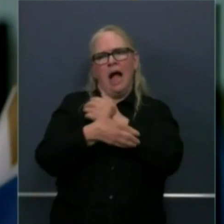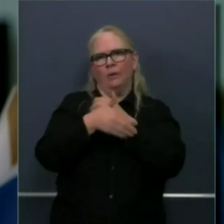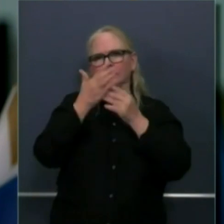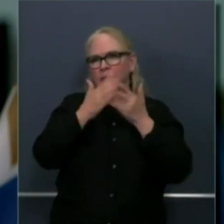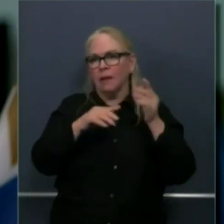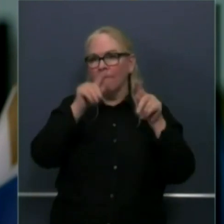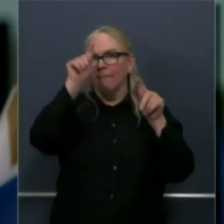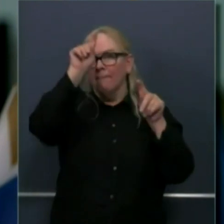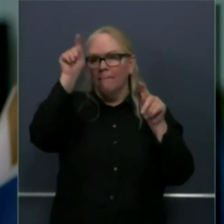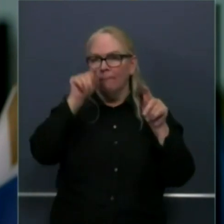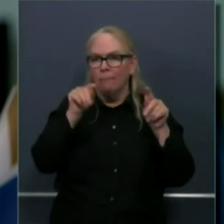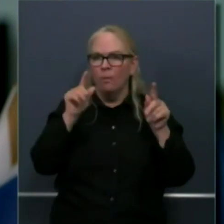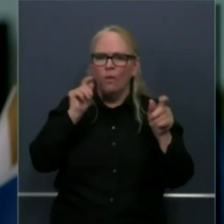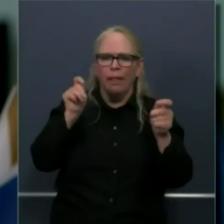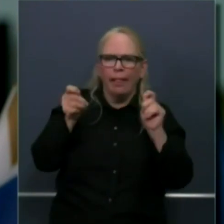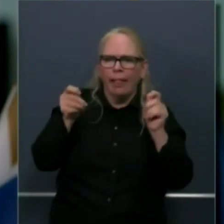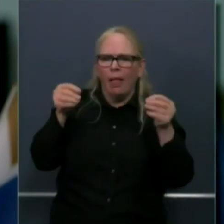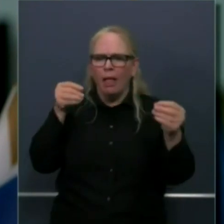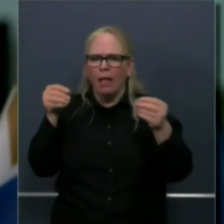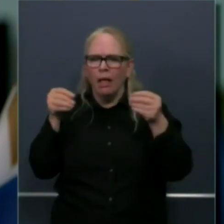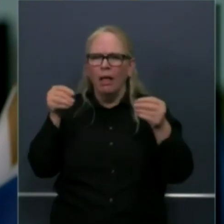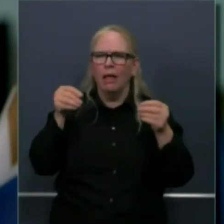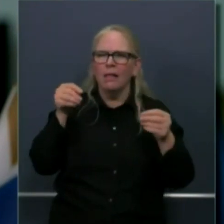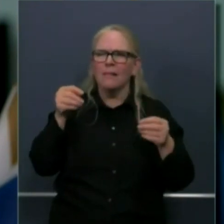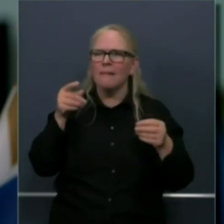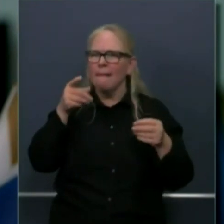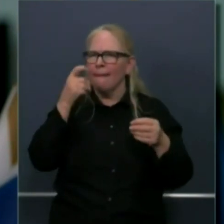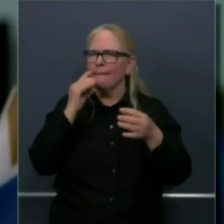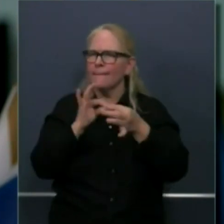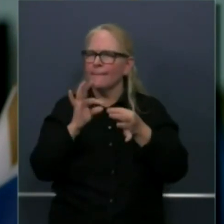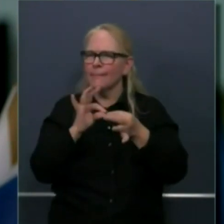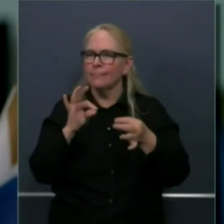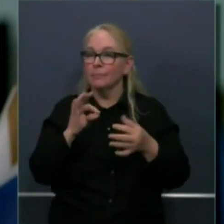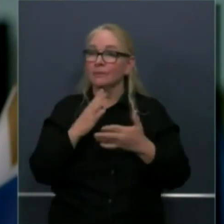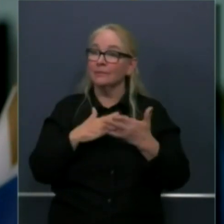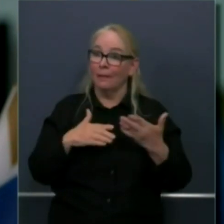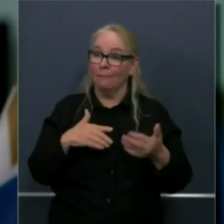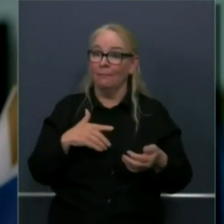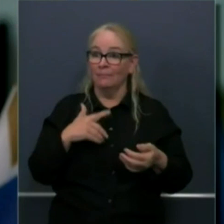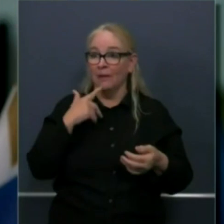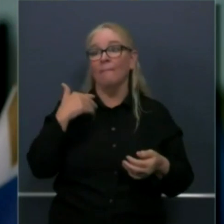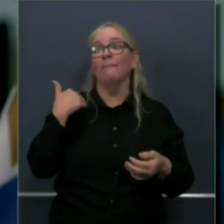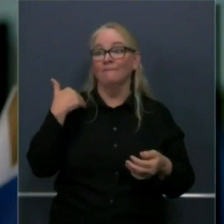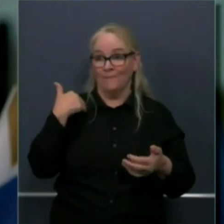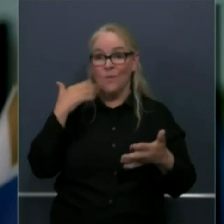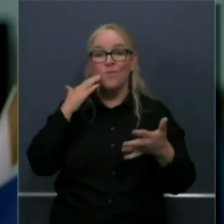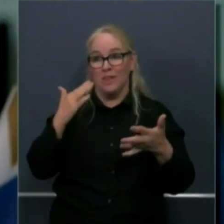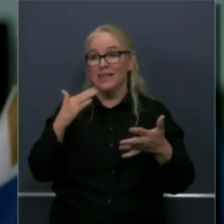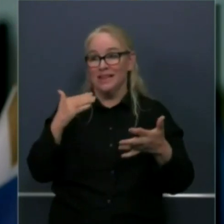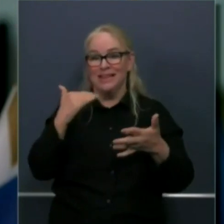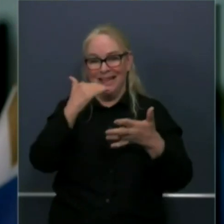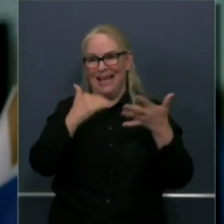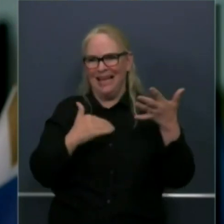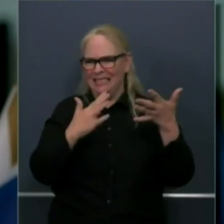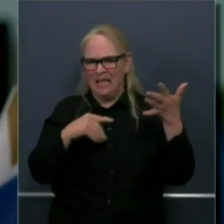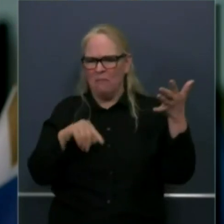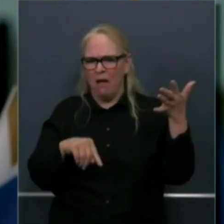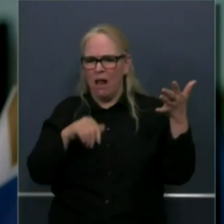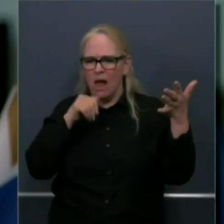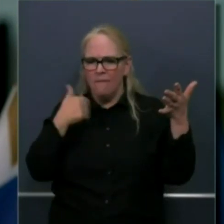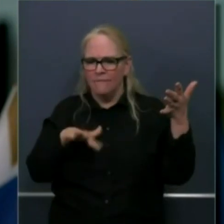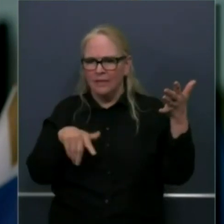whether to grant them a variance, even if they don't meet all the benchmarks. So can you be a little bit more specific on what that would look like? You know, would a county